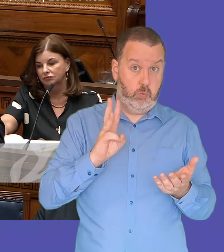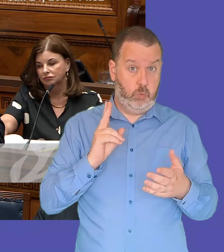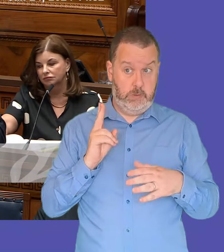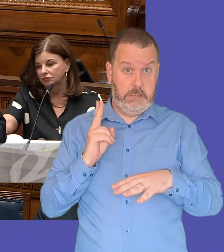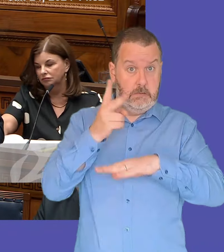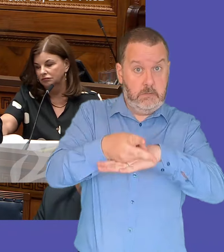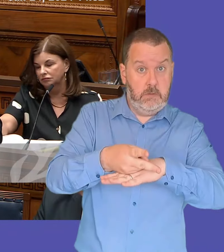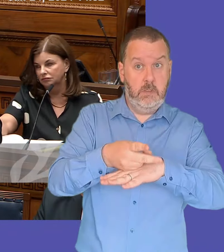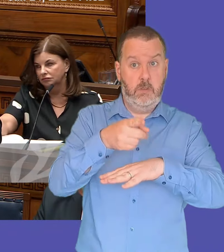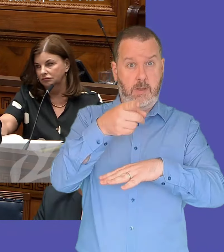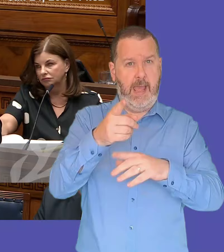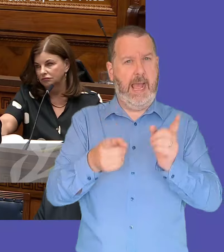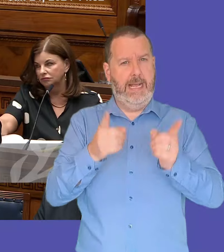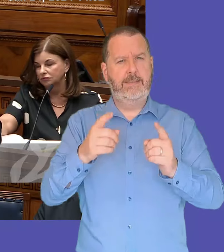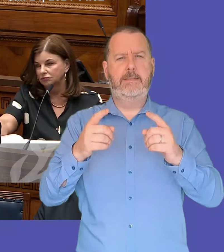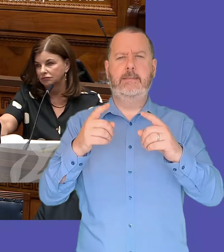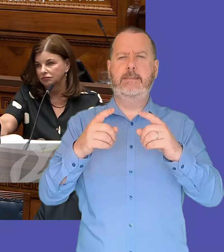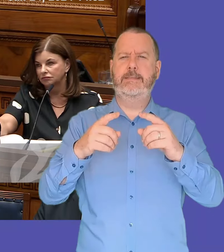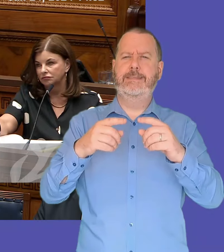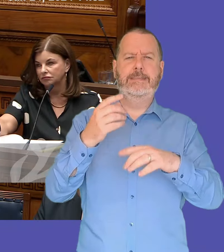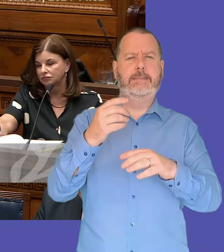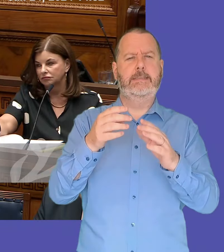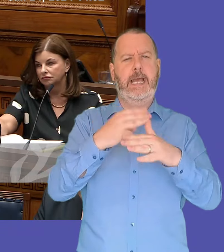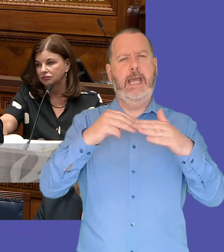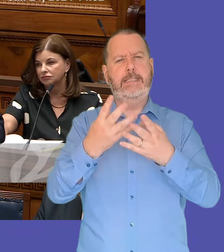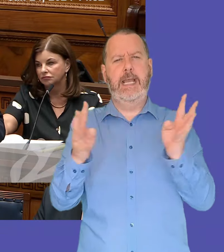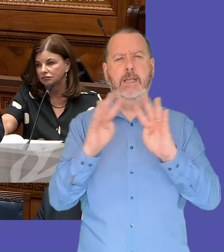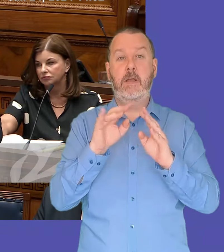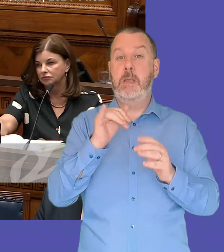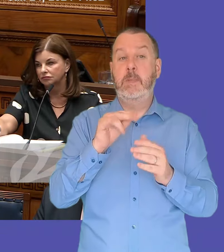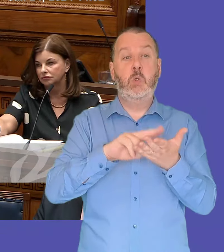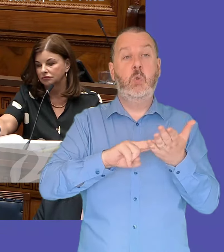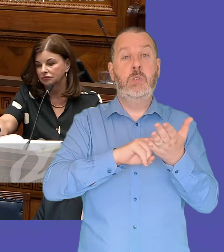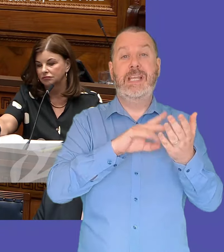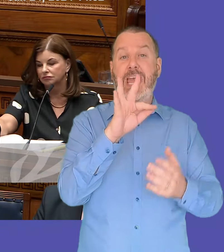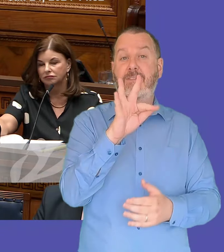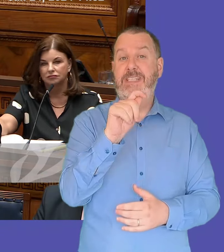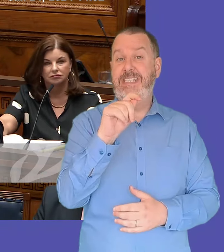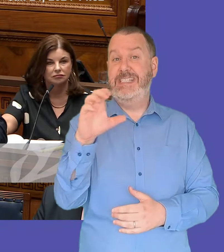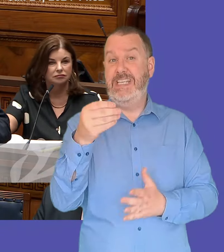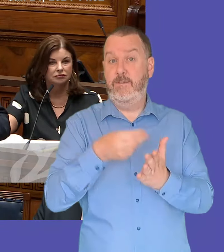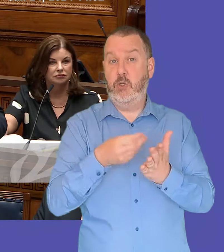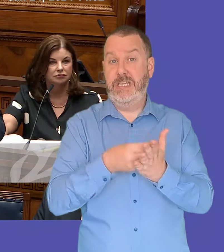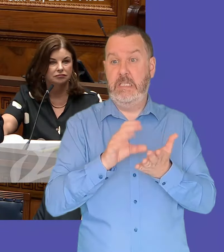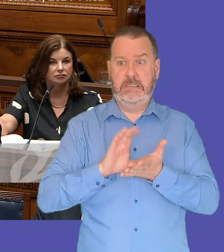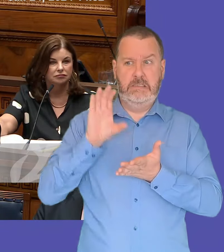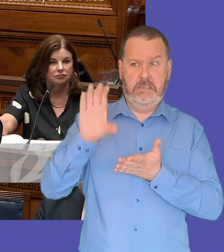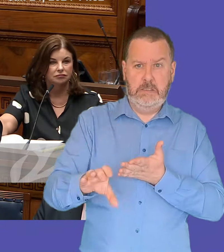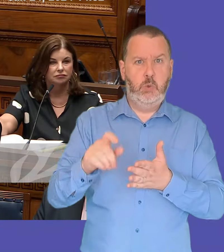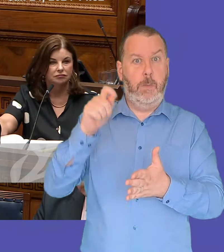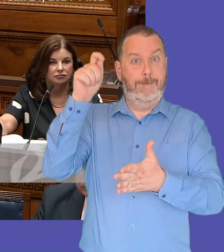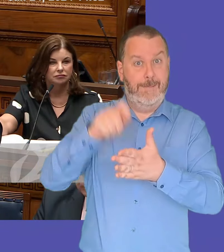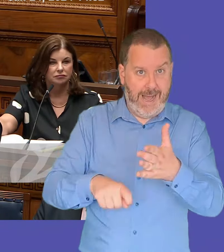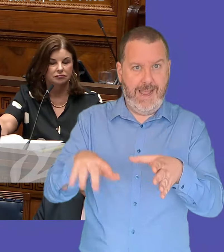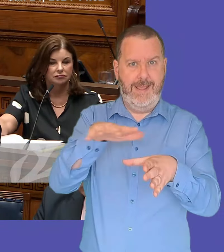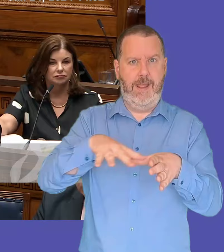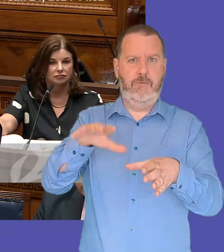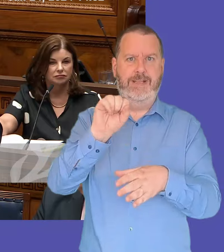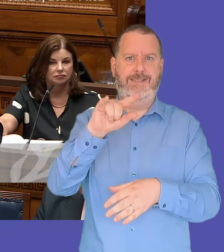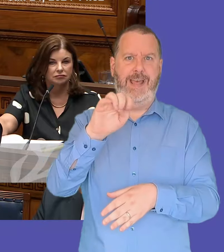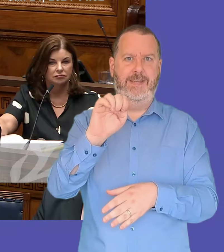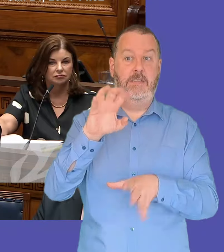steps necessary including potentially use of financial transactions capital to acquire all or part of that site so that we can overcome this specific